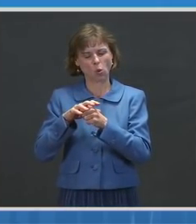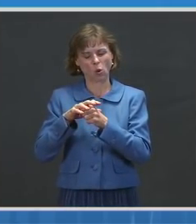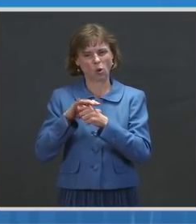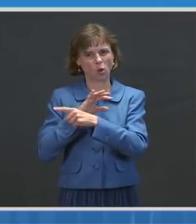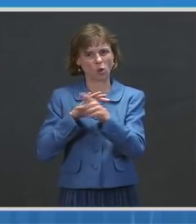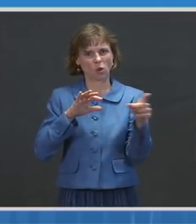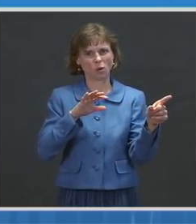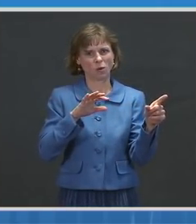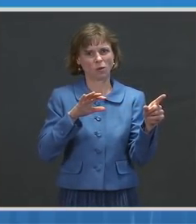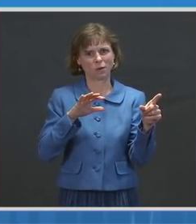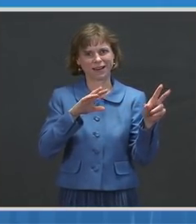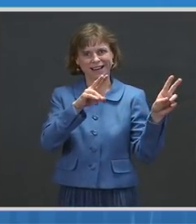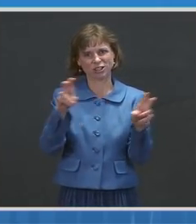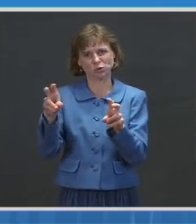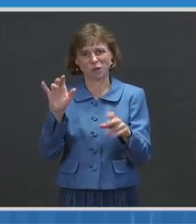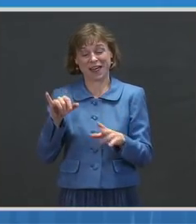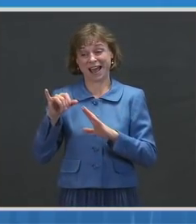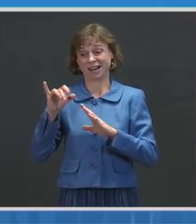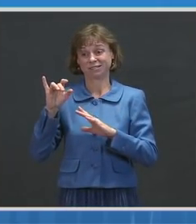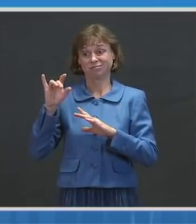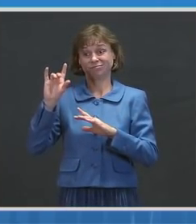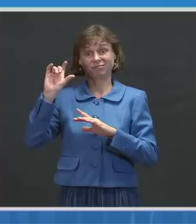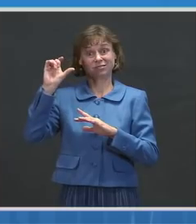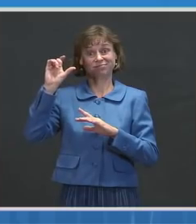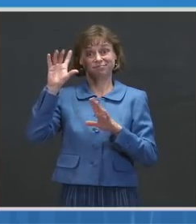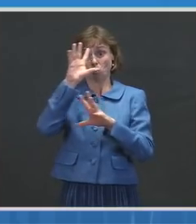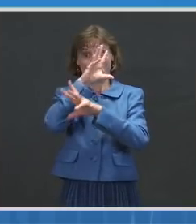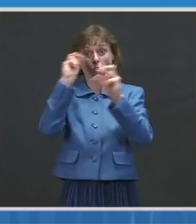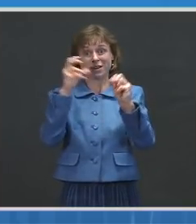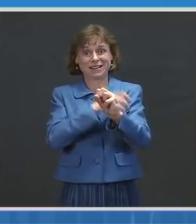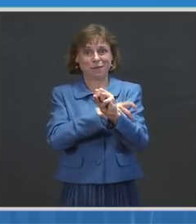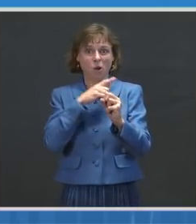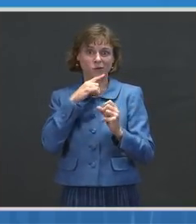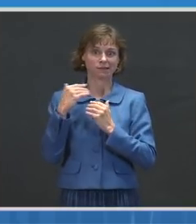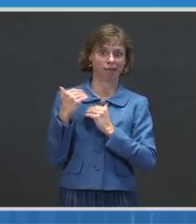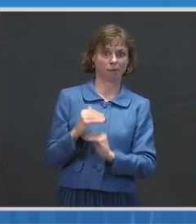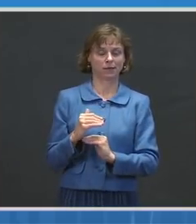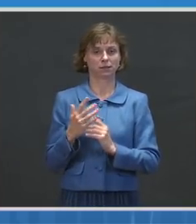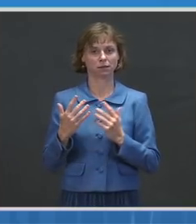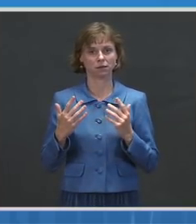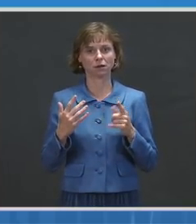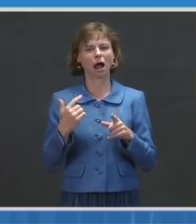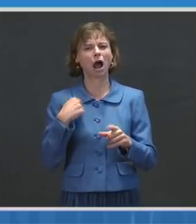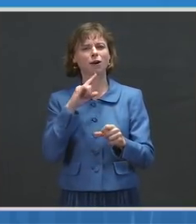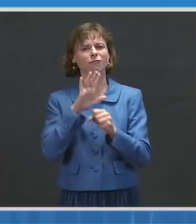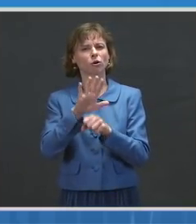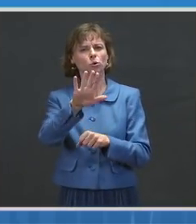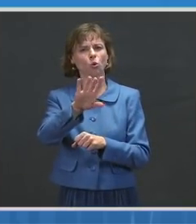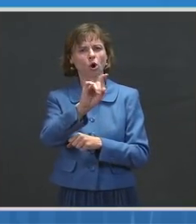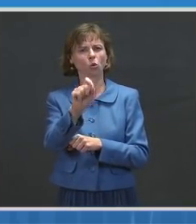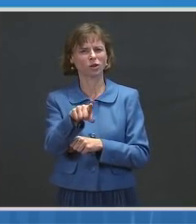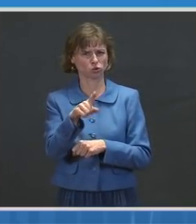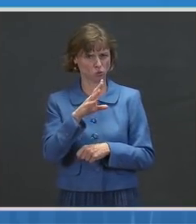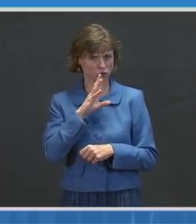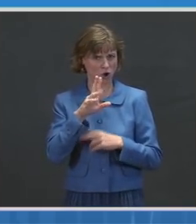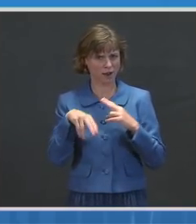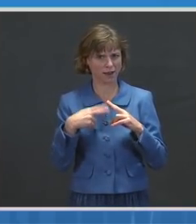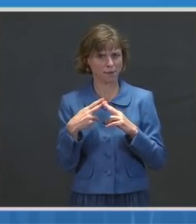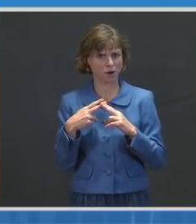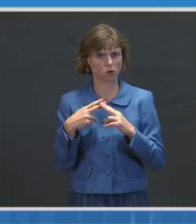So, I just wanted to confirm — not that the question was asked that long ago — but your question — that you're talking about